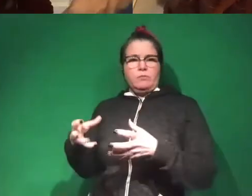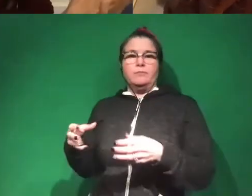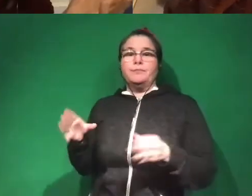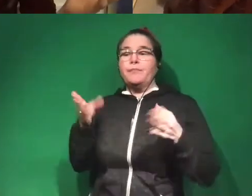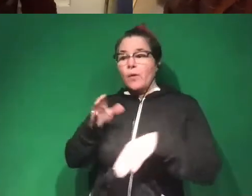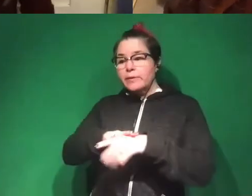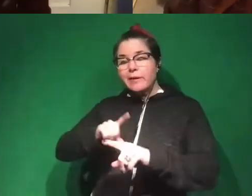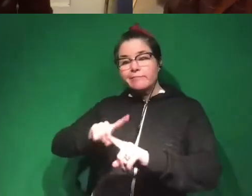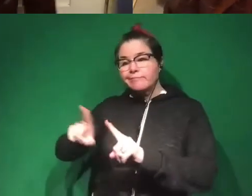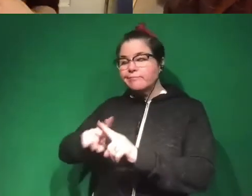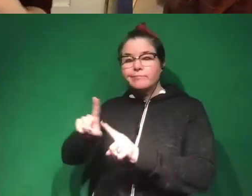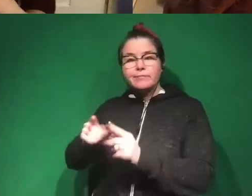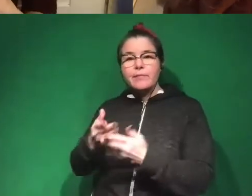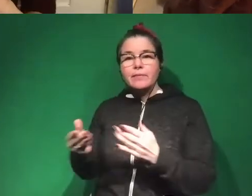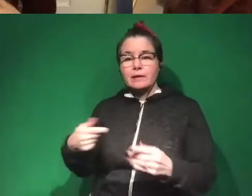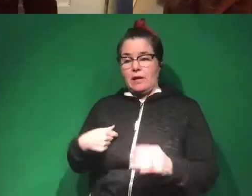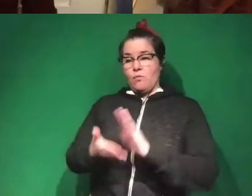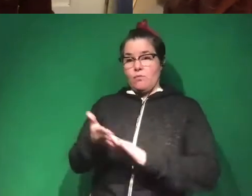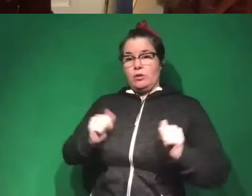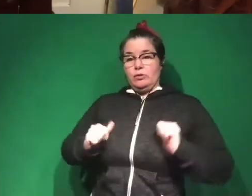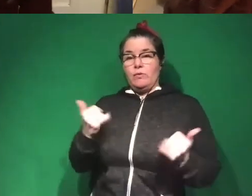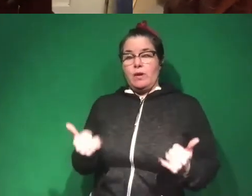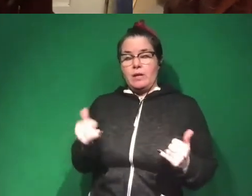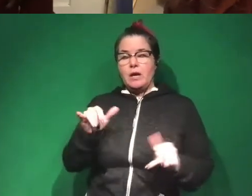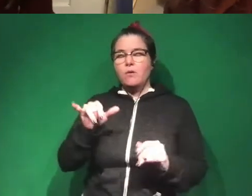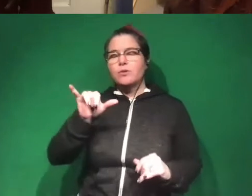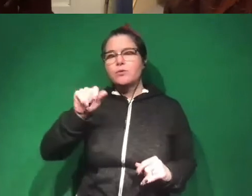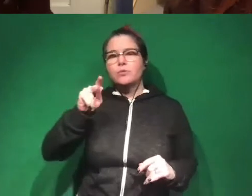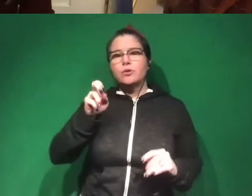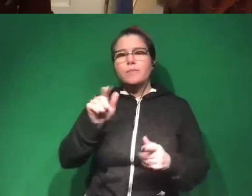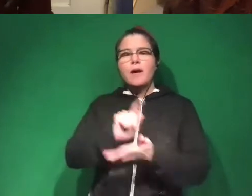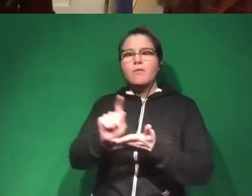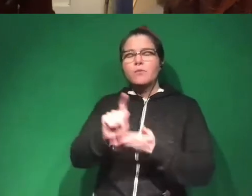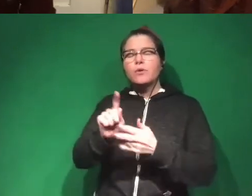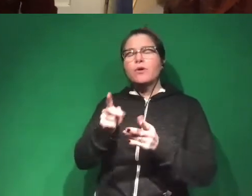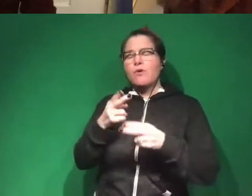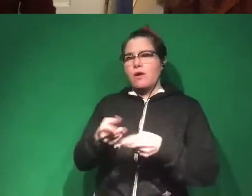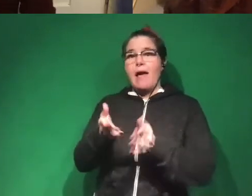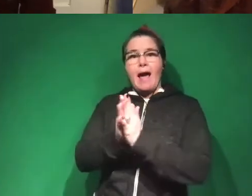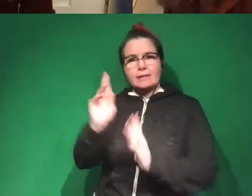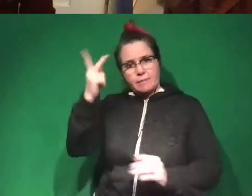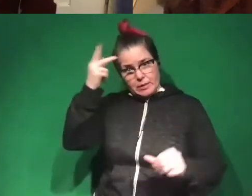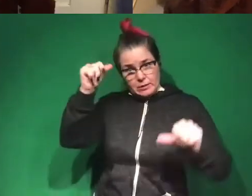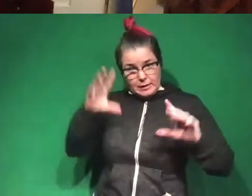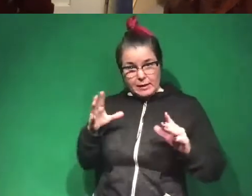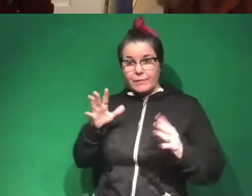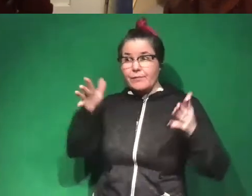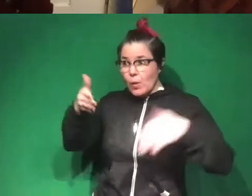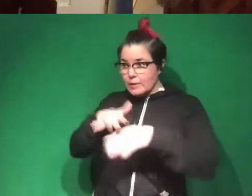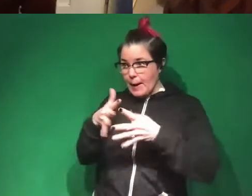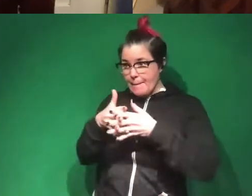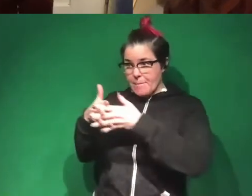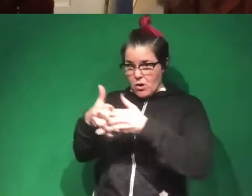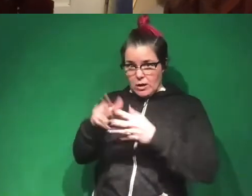lots of different things. I run a show right now on YouTube every week called Ask a Political Scientist. And we're mostly focused on American politics.